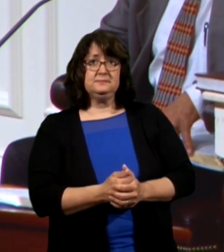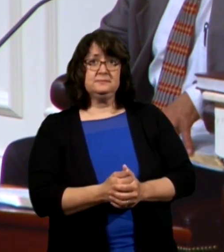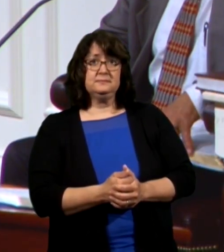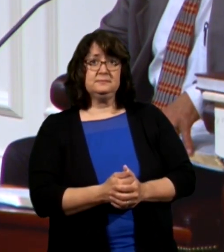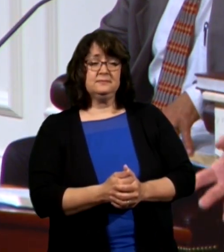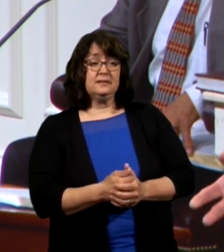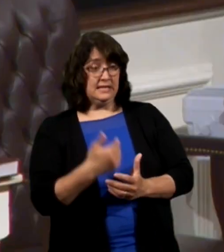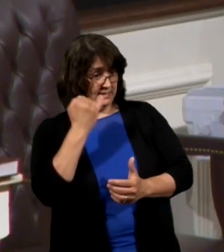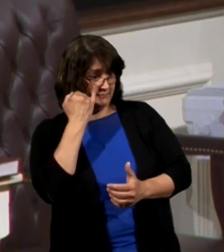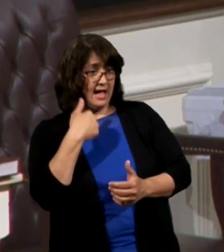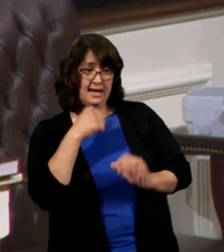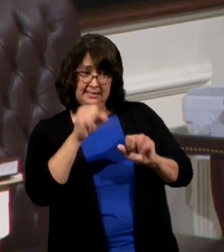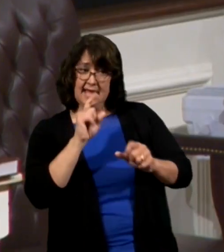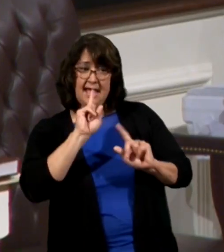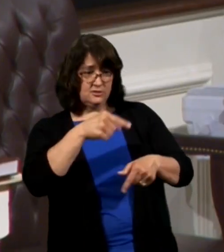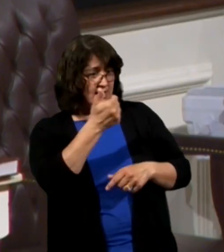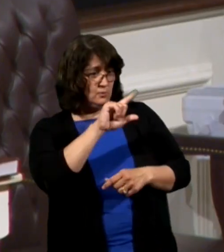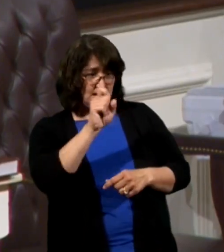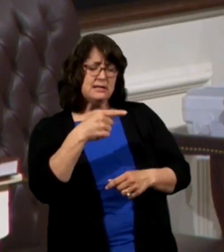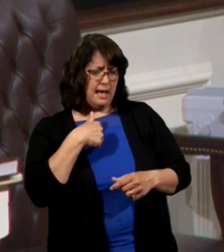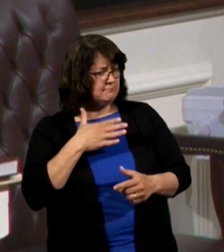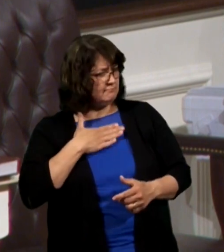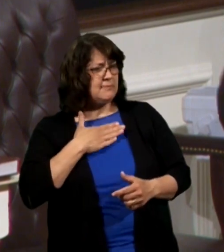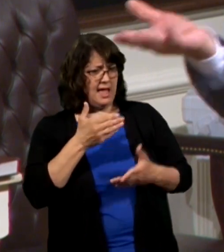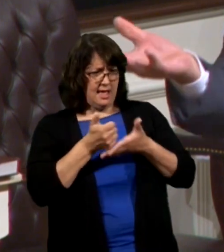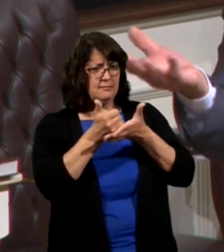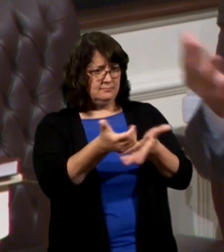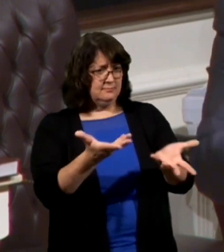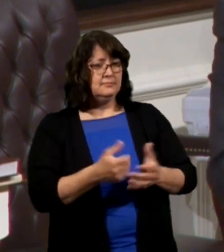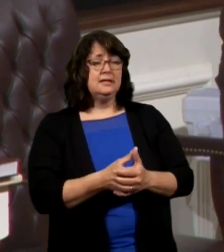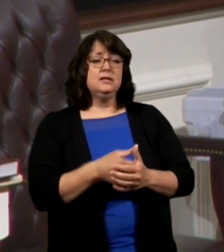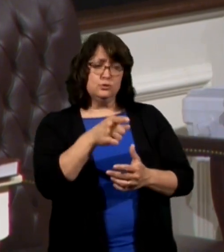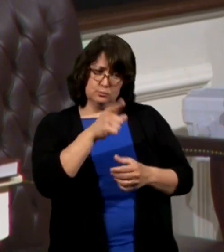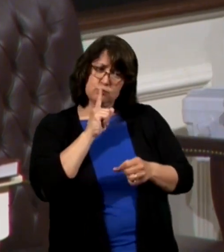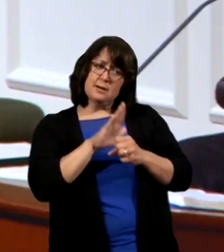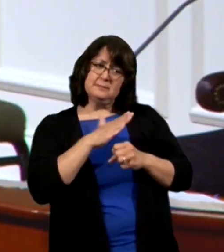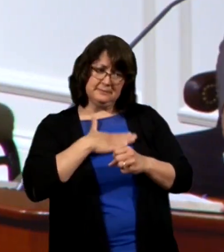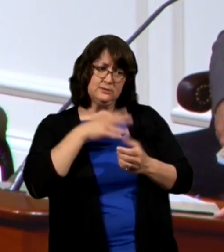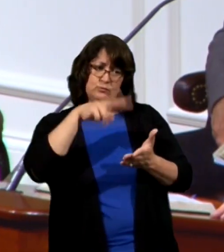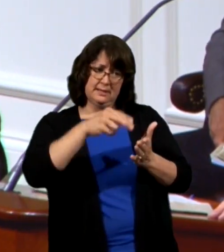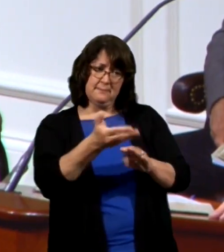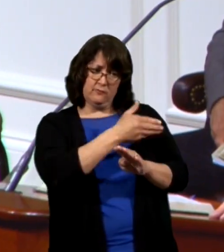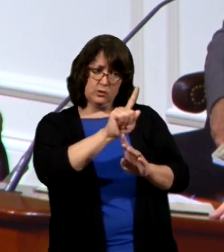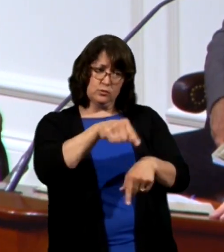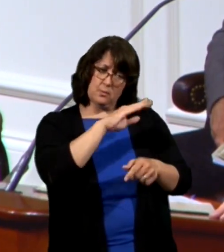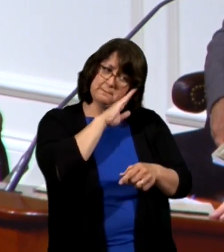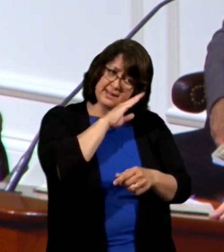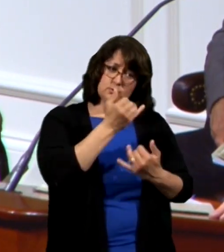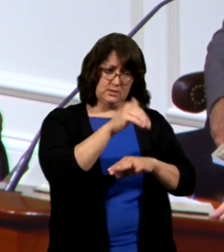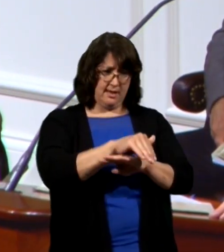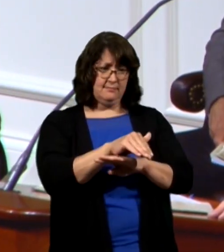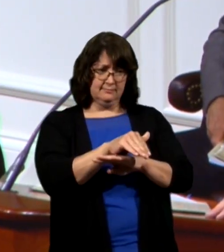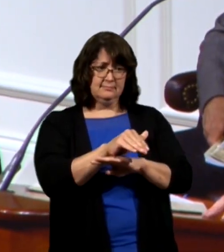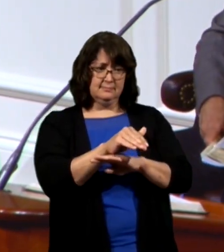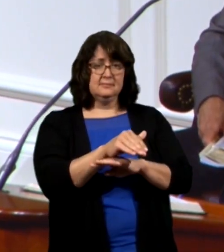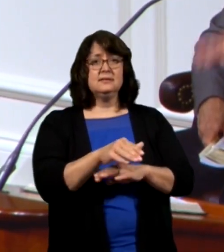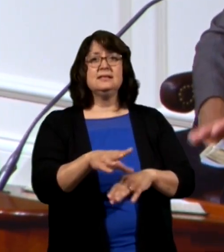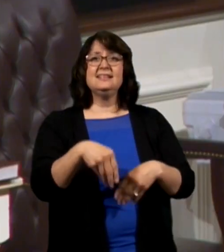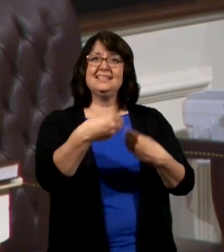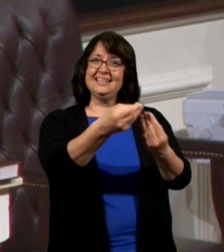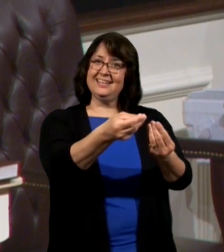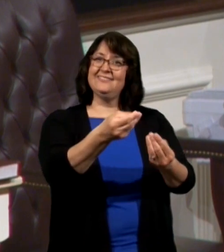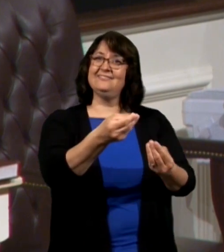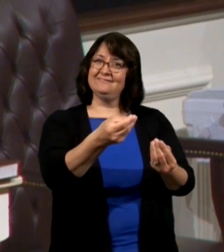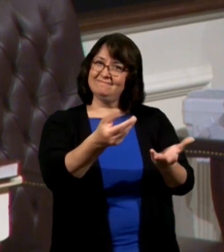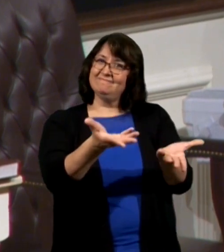if I can answer any question I'd be glad to but just promise me you'll read it before you go to bed tonight leave a